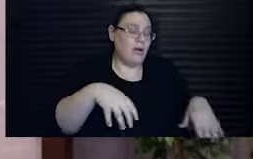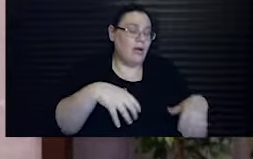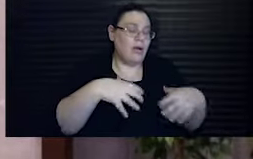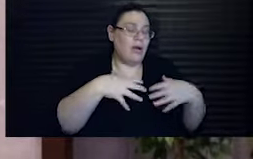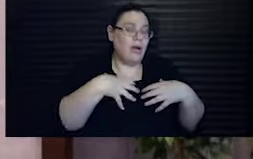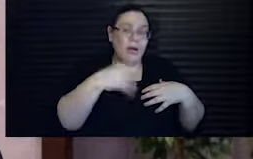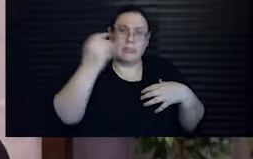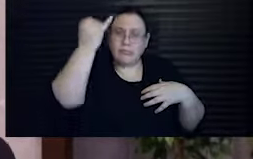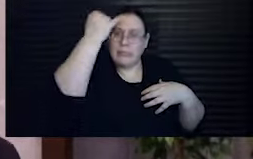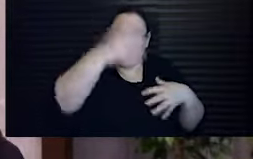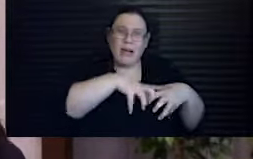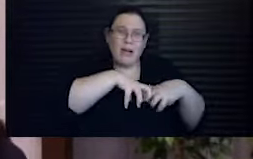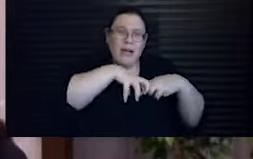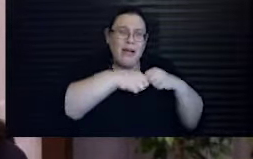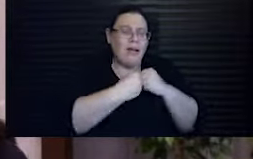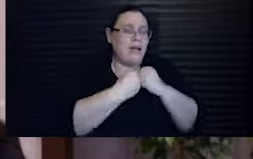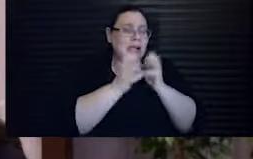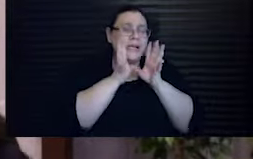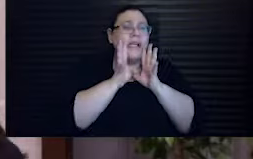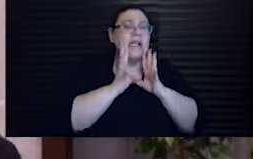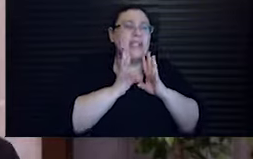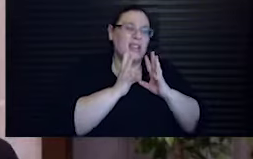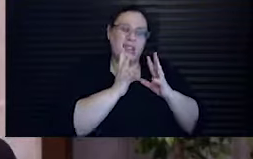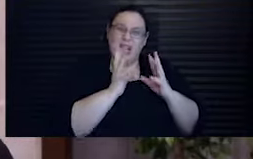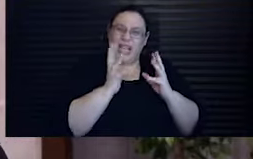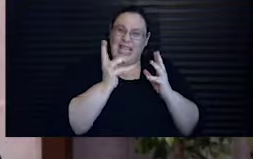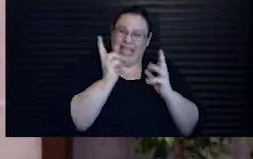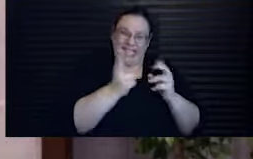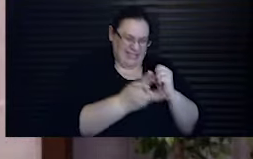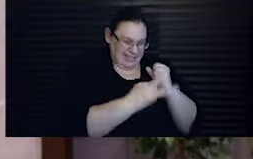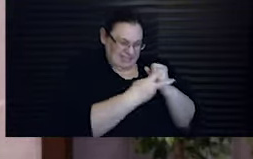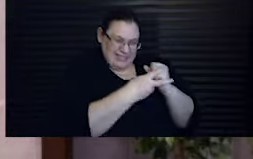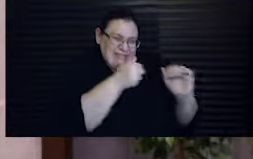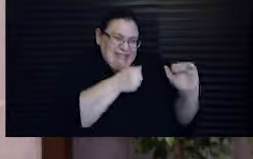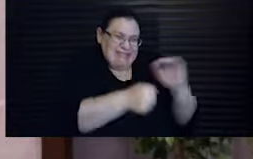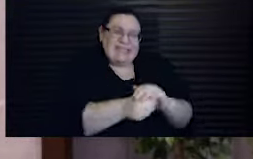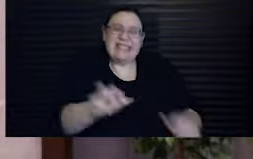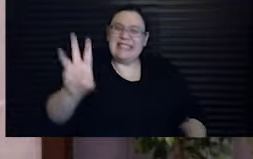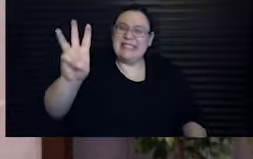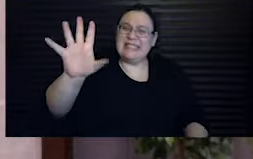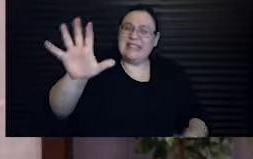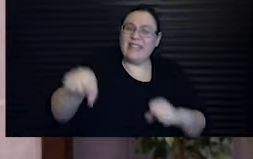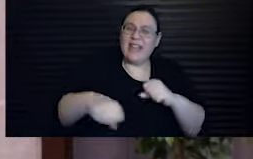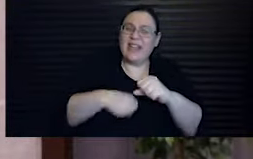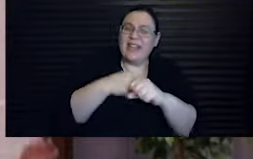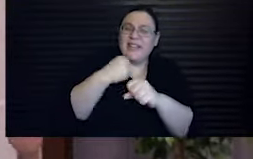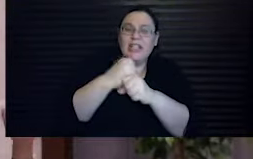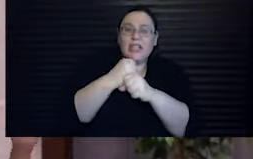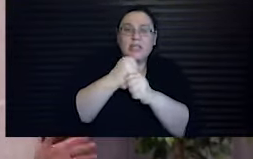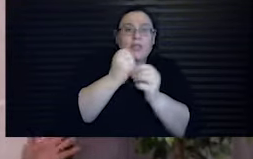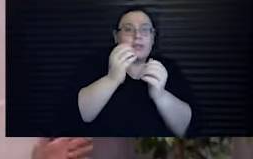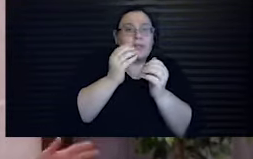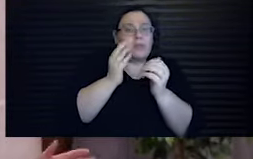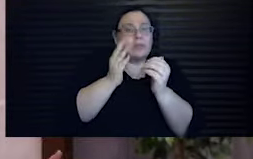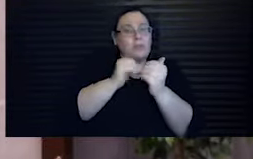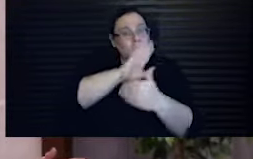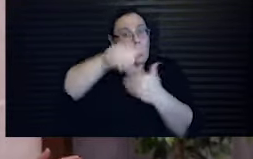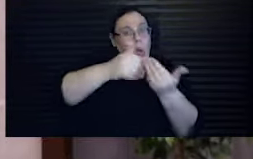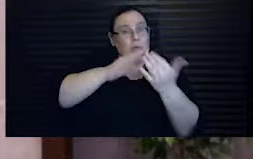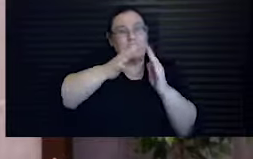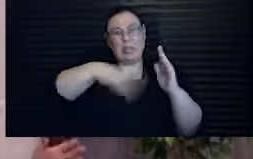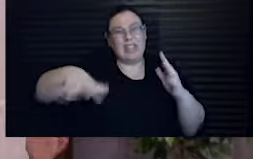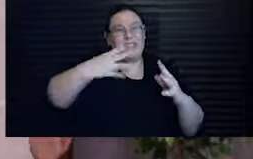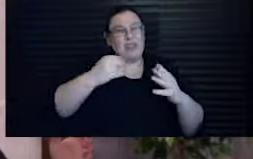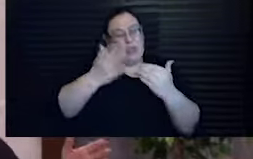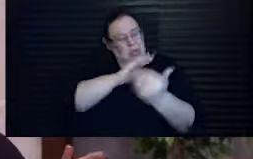the desperation, a time capsule that had remained hidden for 65 years. As nearly the entire Jewish community